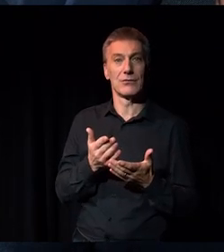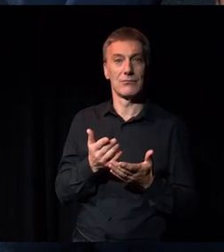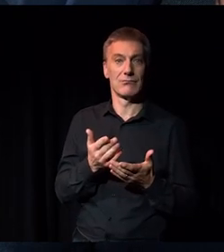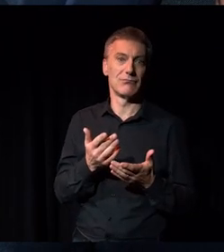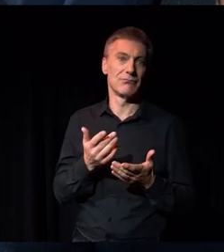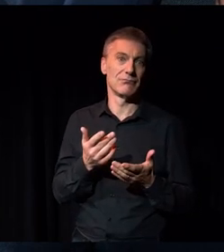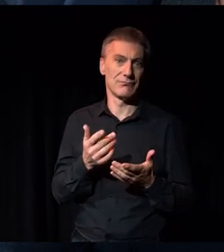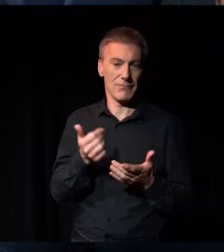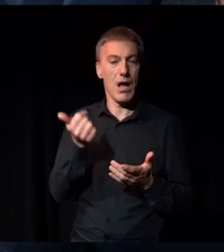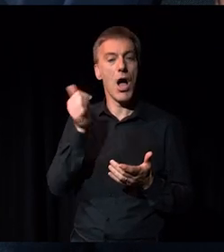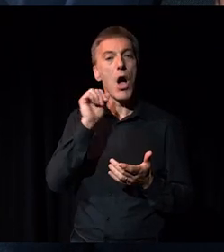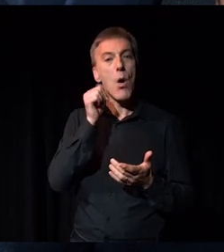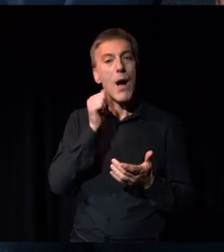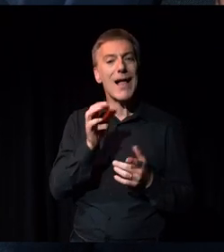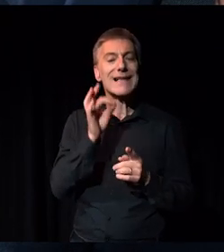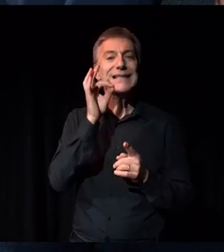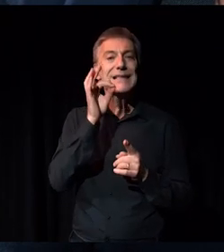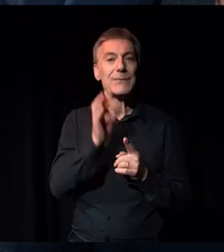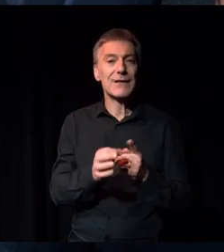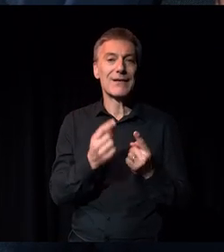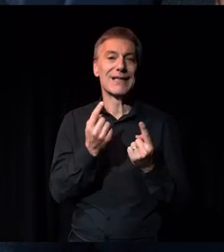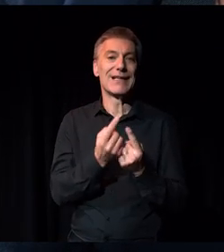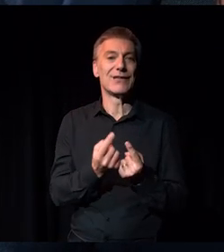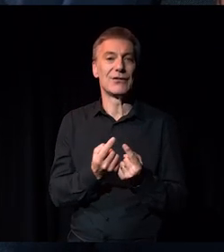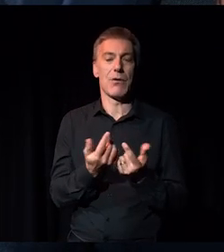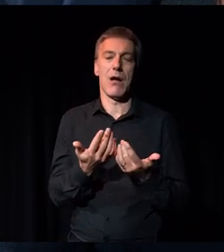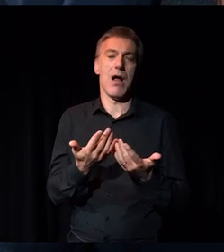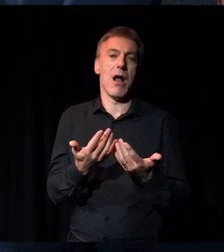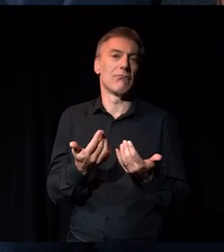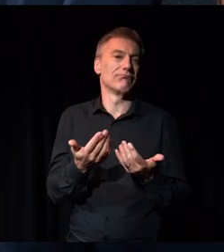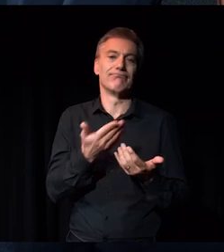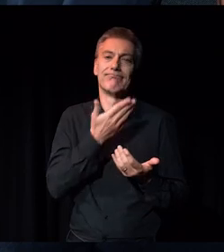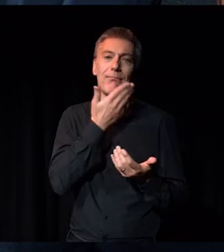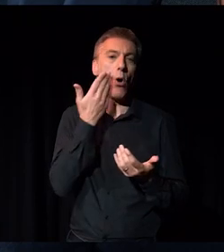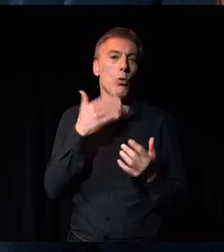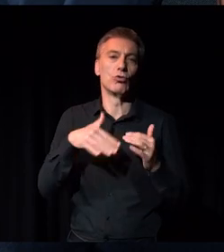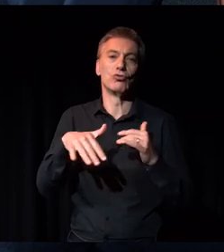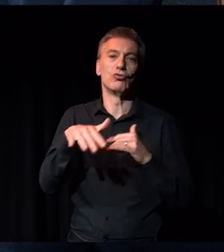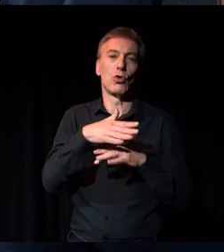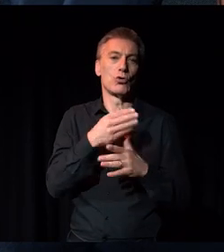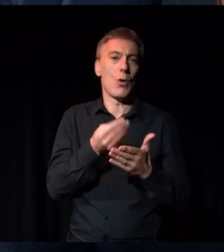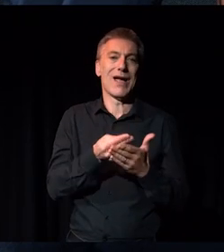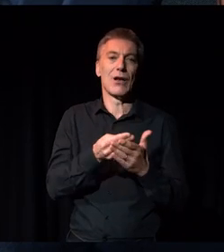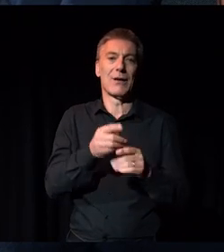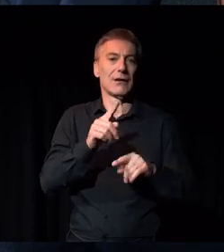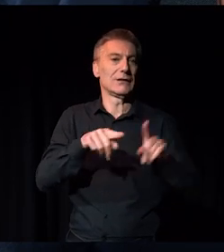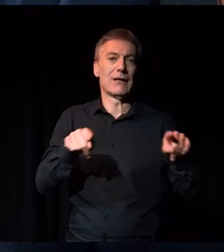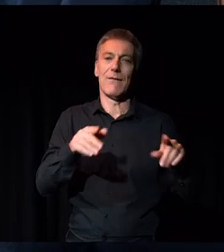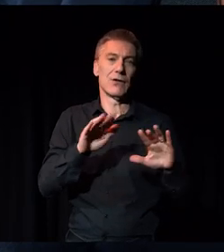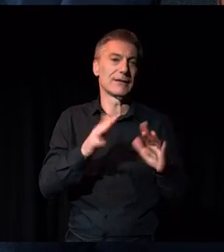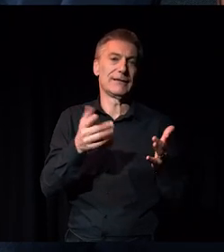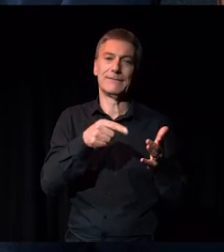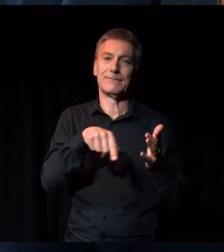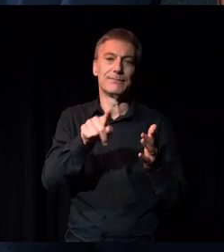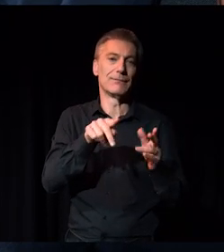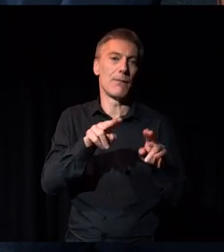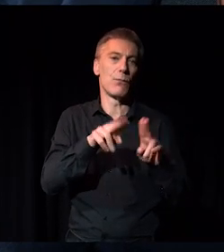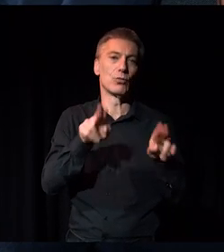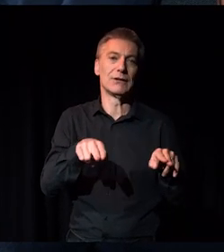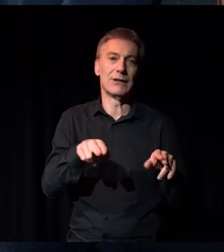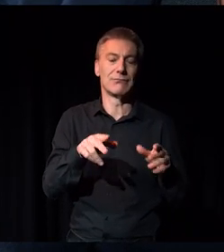a specific issue with a lack of socio-economic diversity in museums and lack of access into